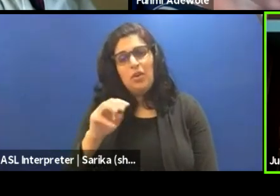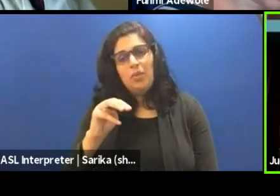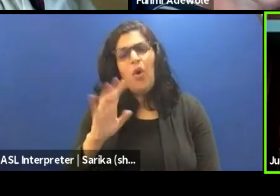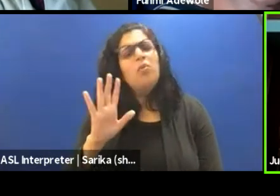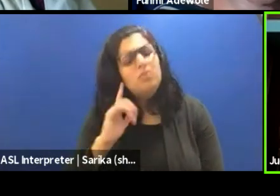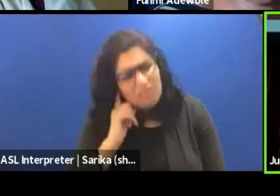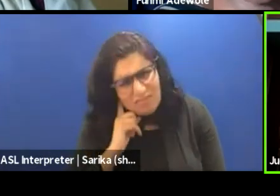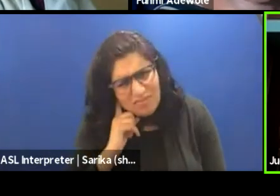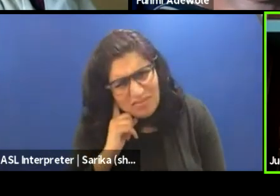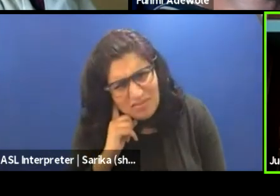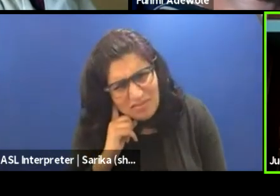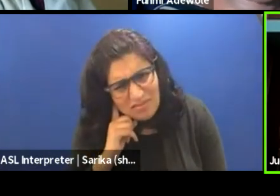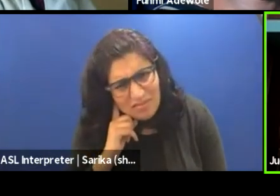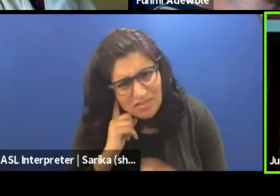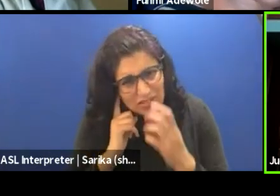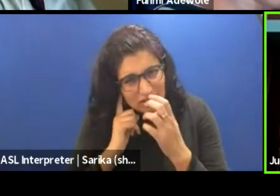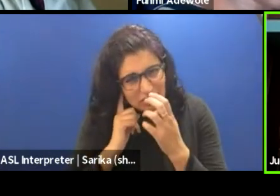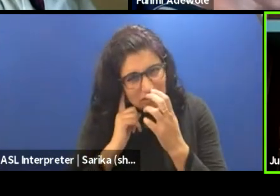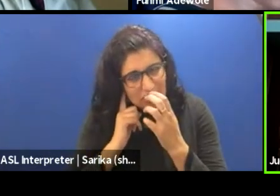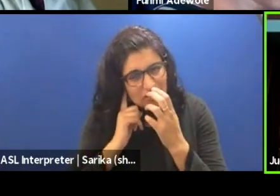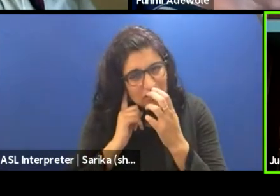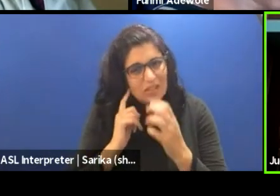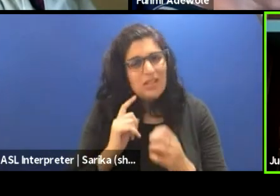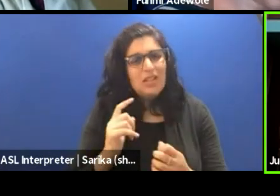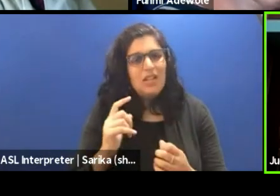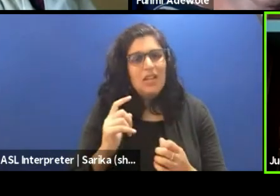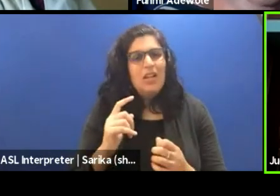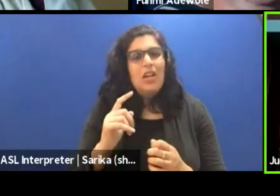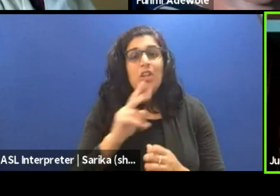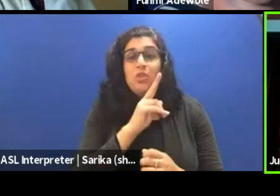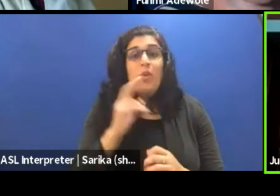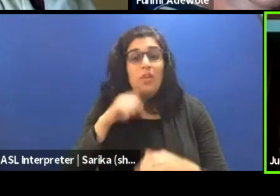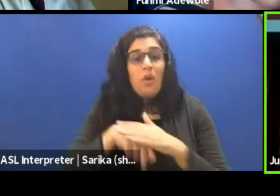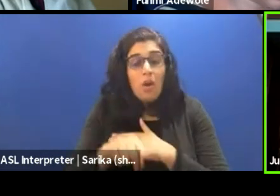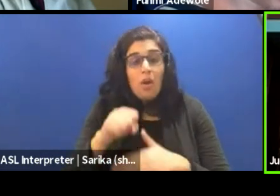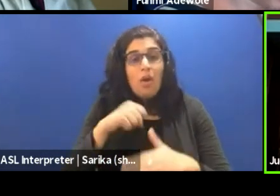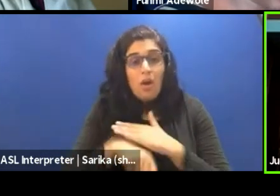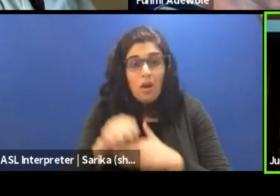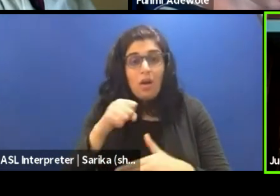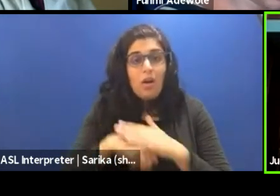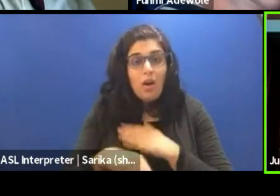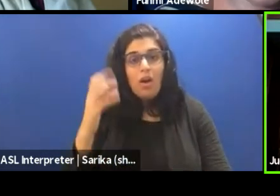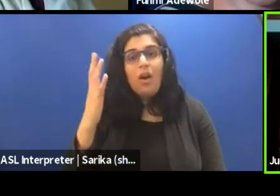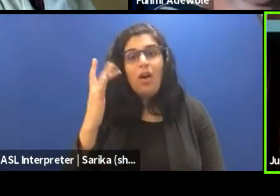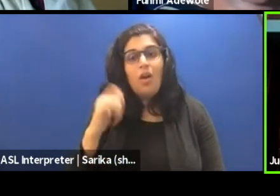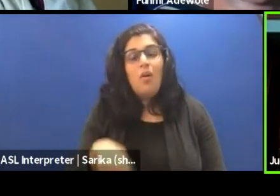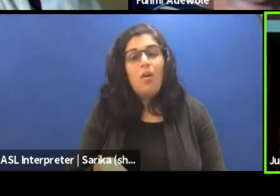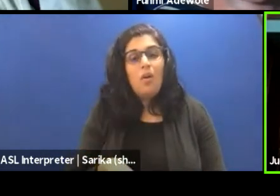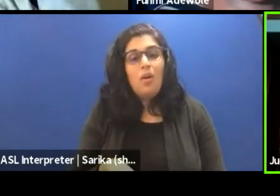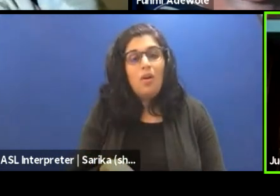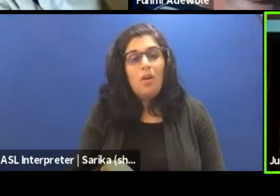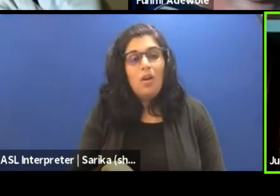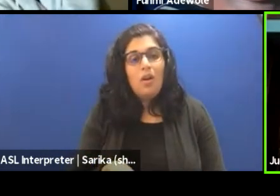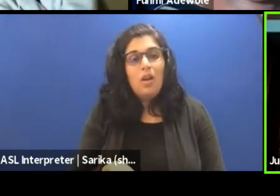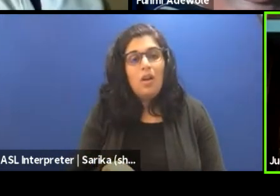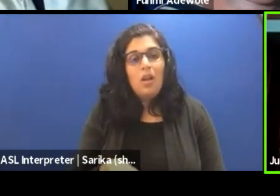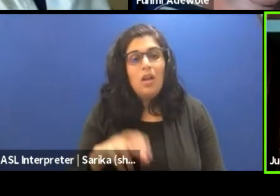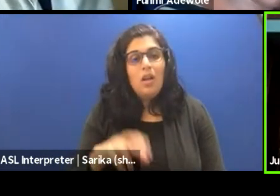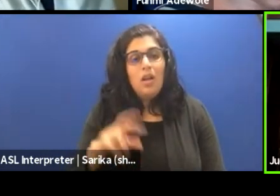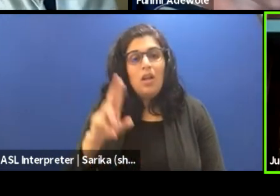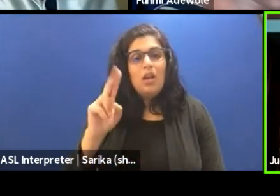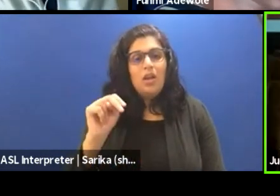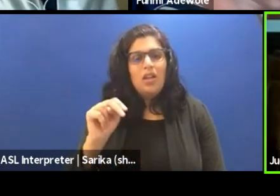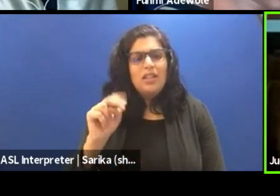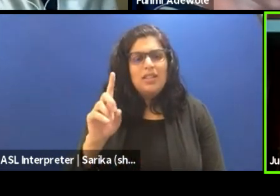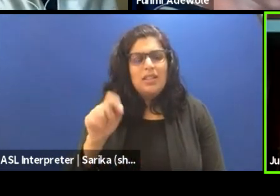in the, like it's, I think they've had, and they wanted to find out what the reason was at all. And the United, I think it was UNDP or one of